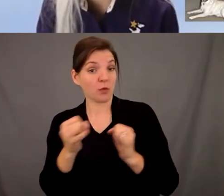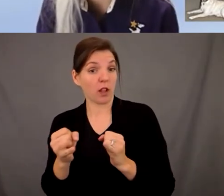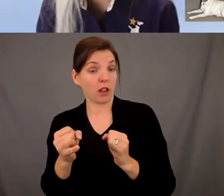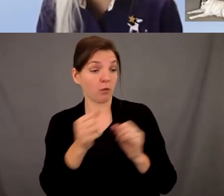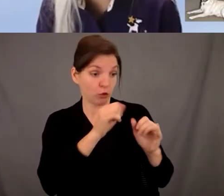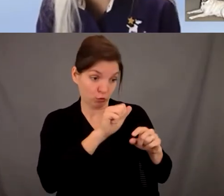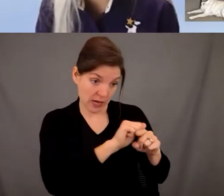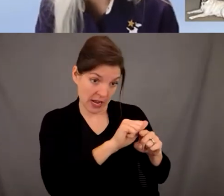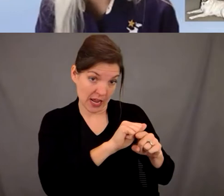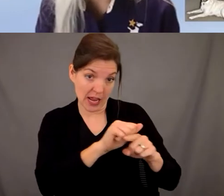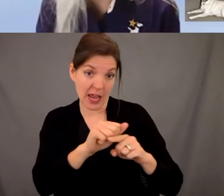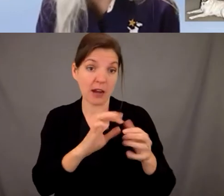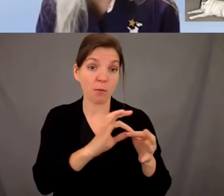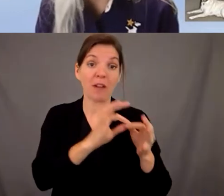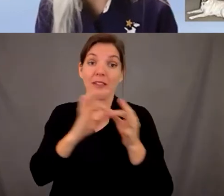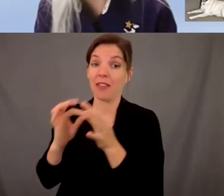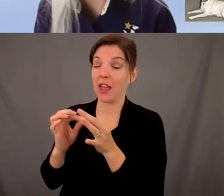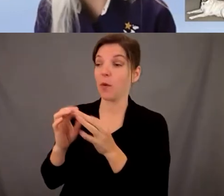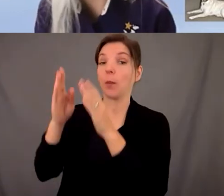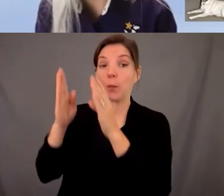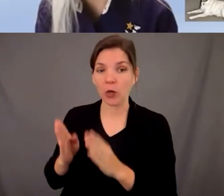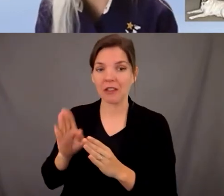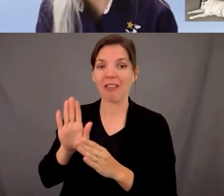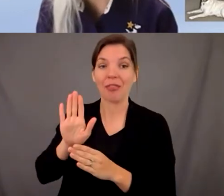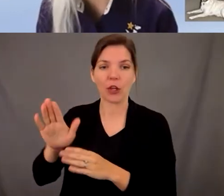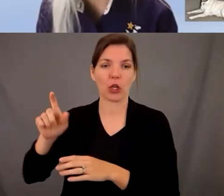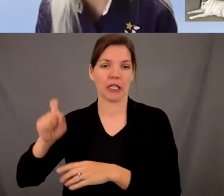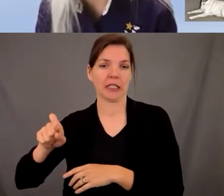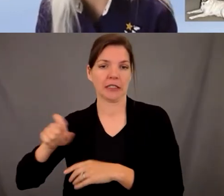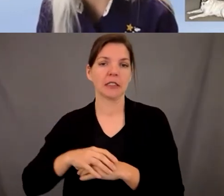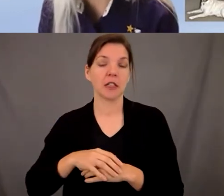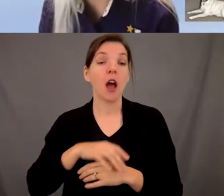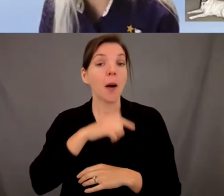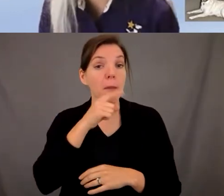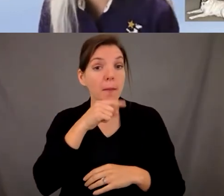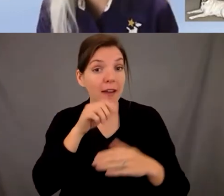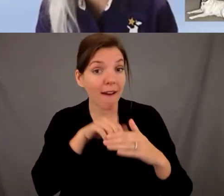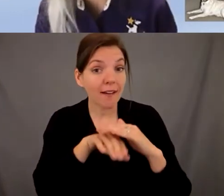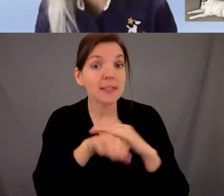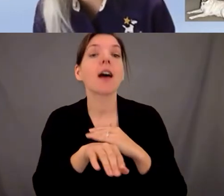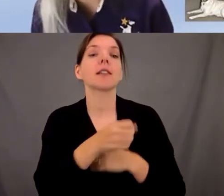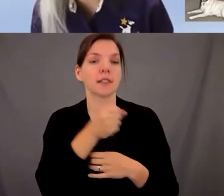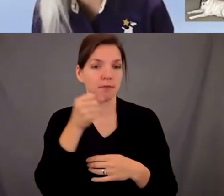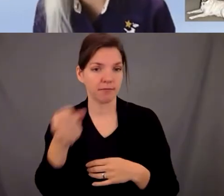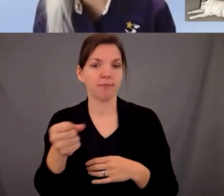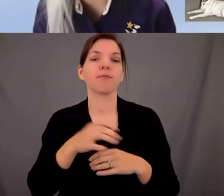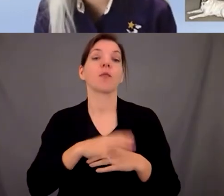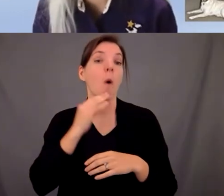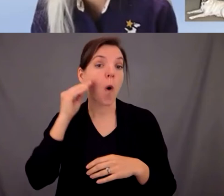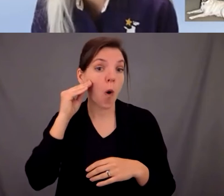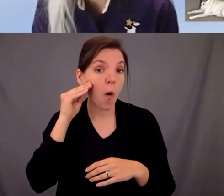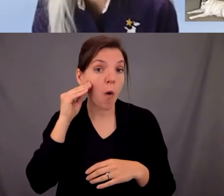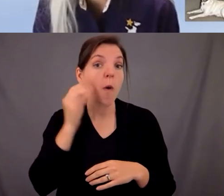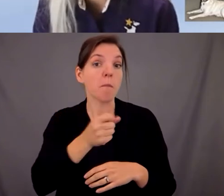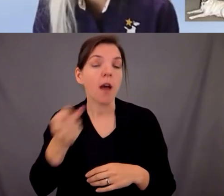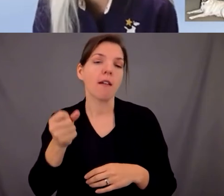person's needs are we place public access dogs as well as home-based dogs so some of the individuals we work with really